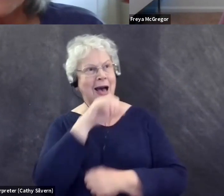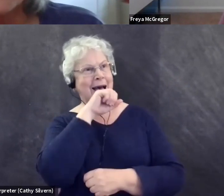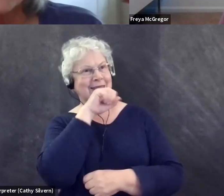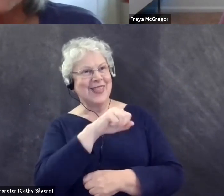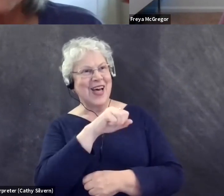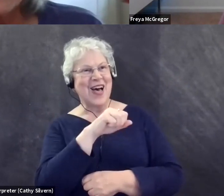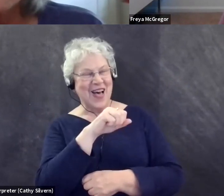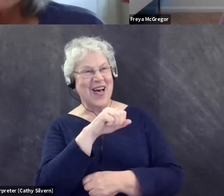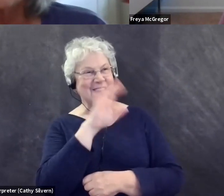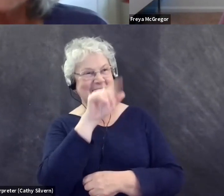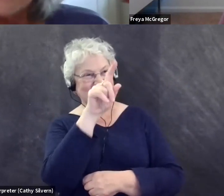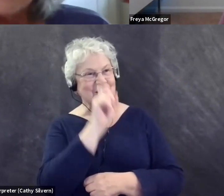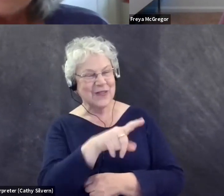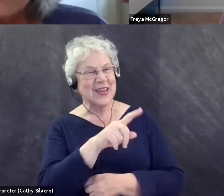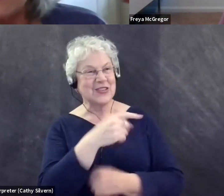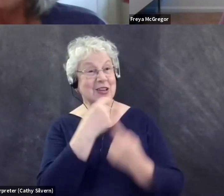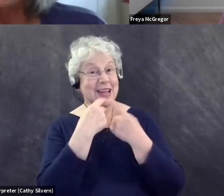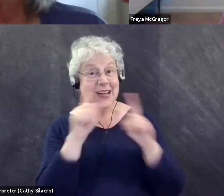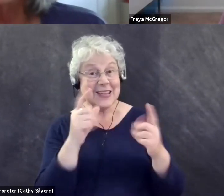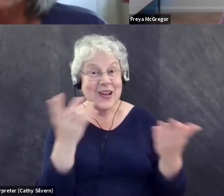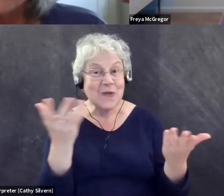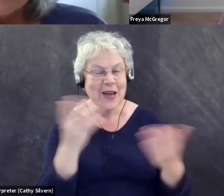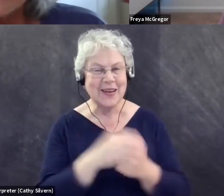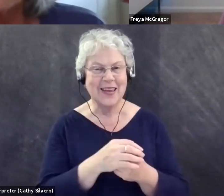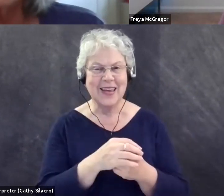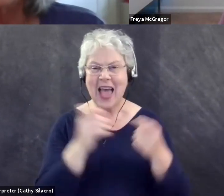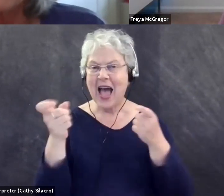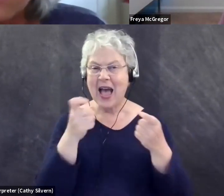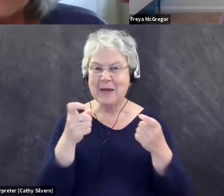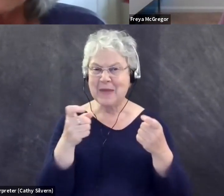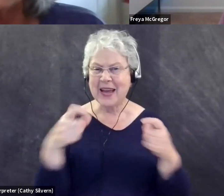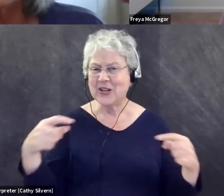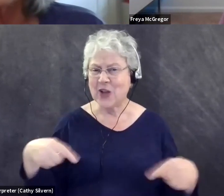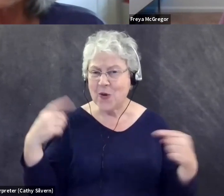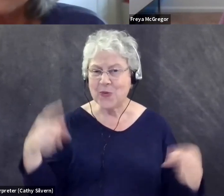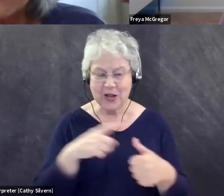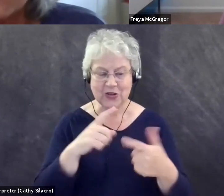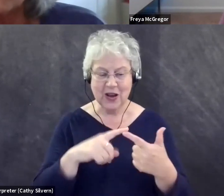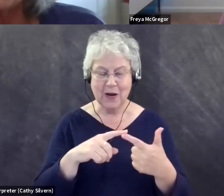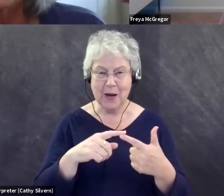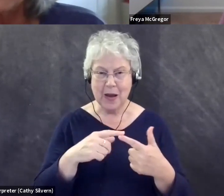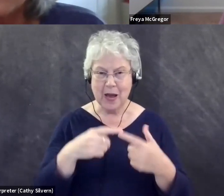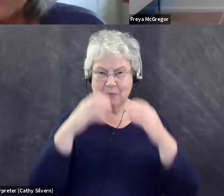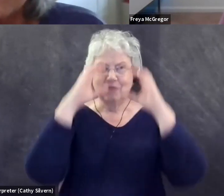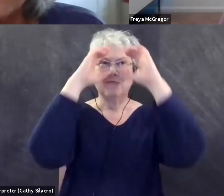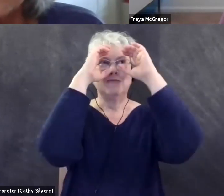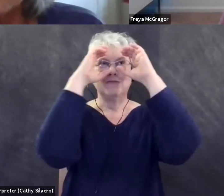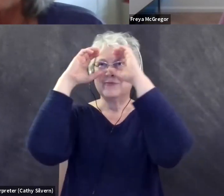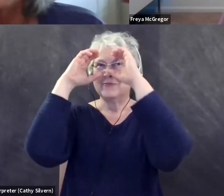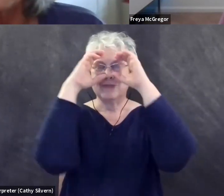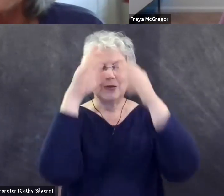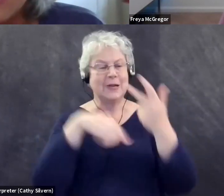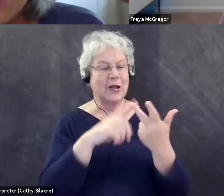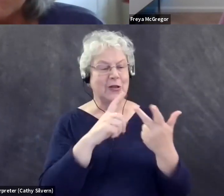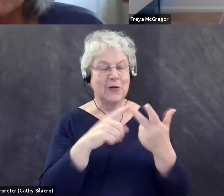to give this answer. Really? I'm managing a wheelchair, binoculars, a scope, a coffee